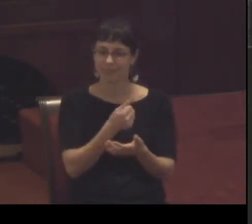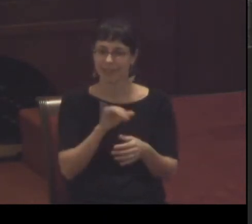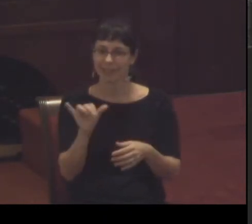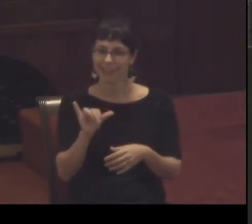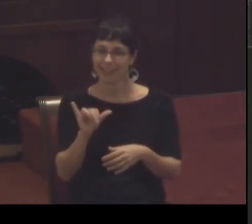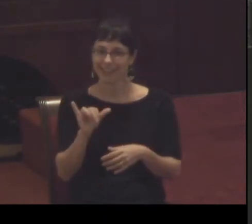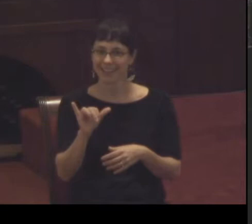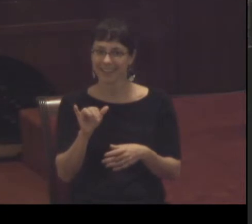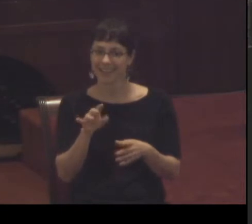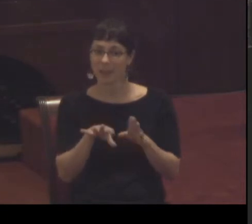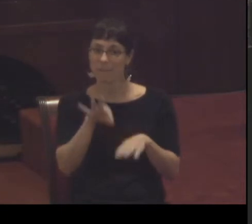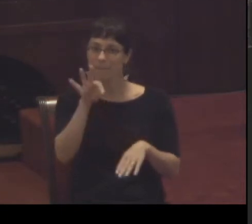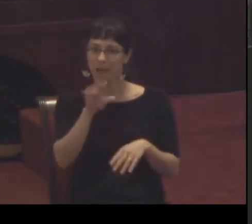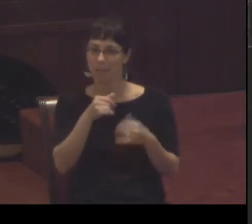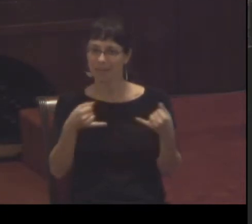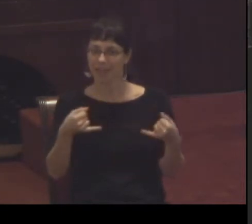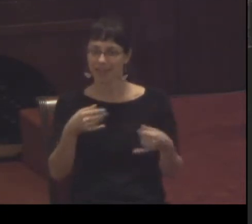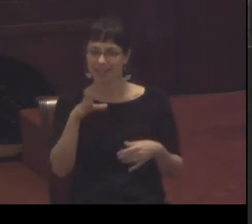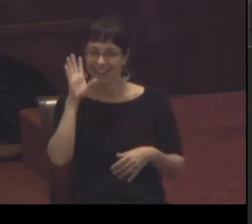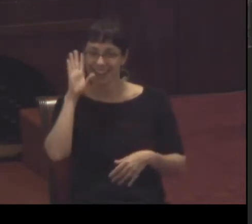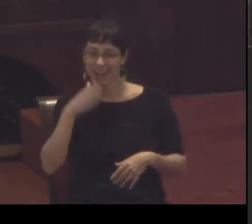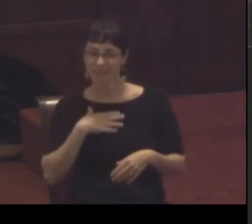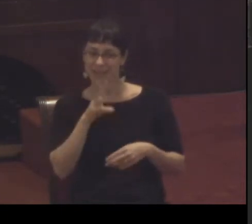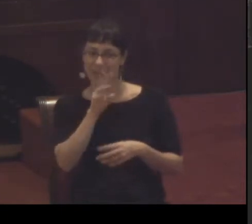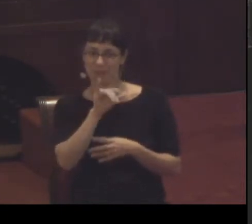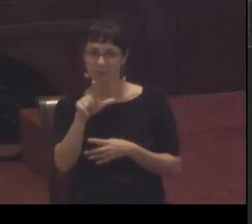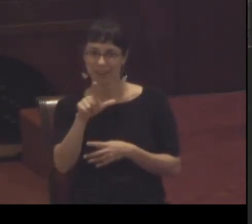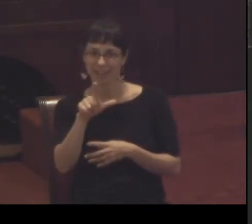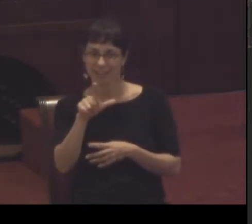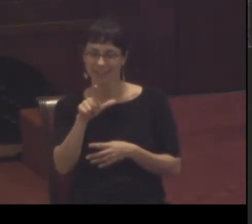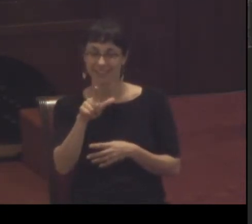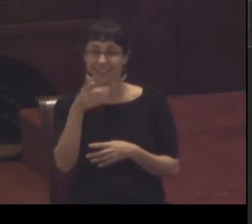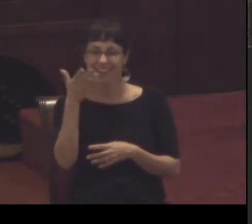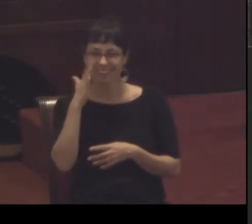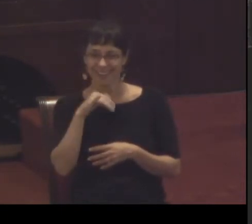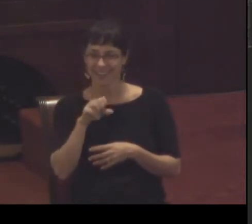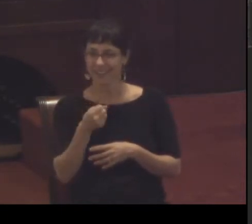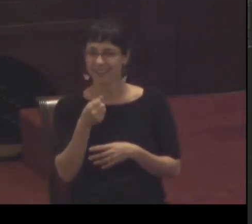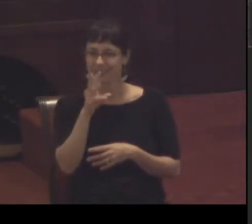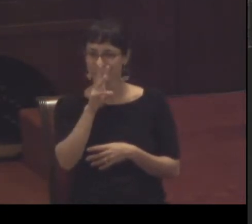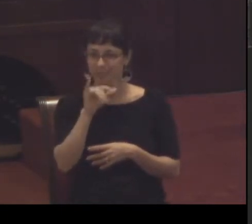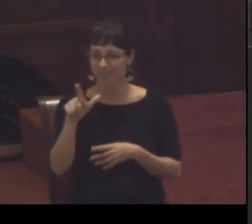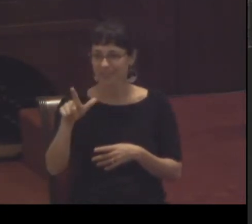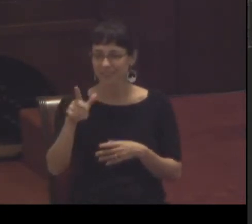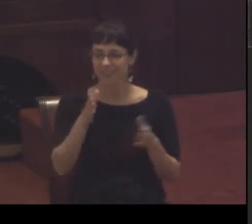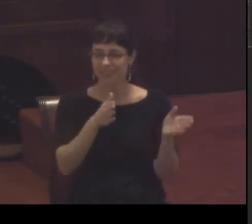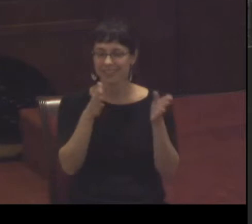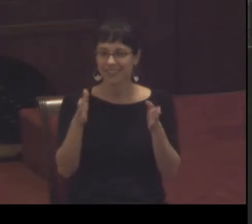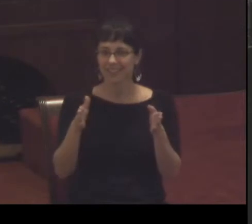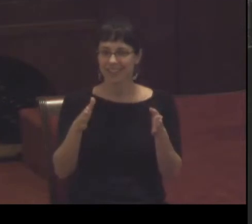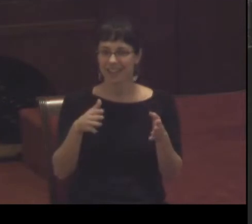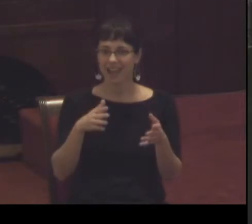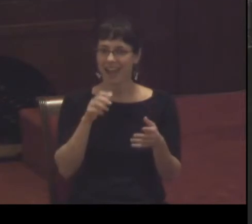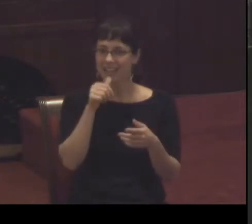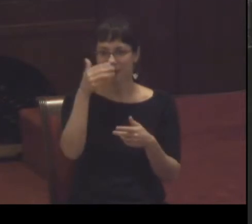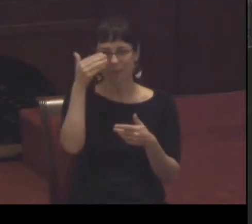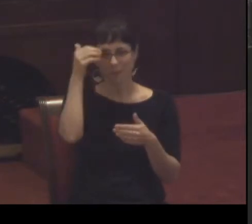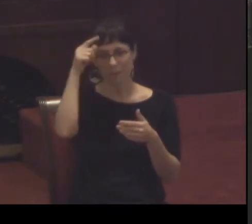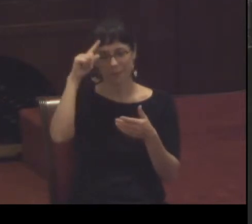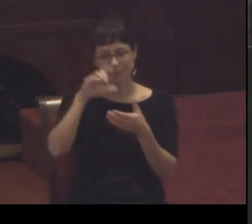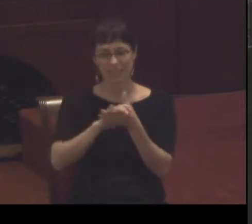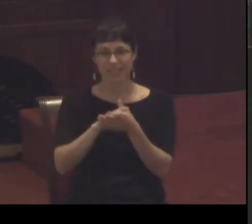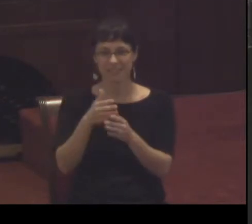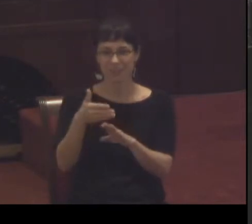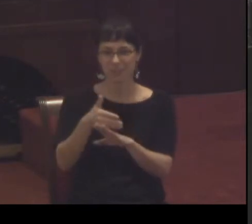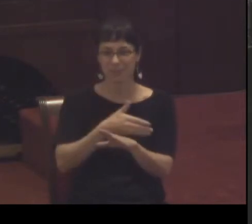Wow I didn't believe in predestination until I met you I think